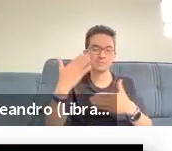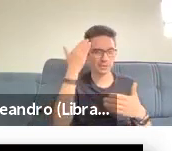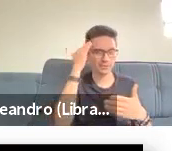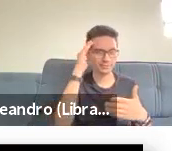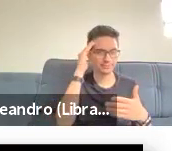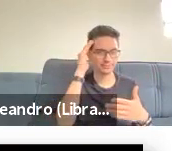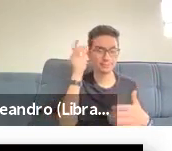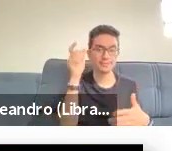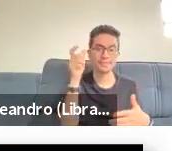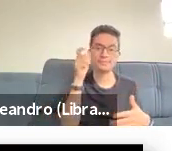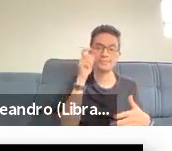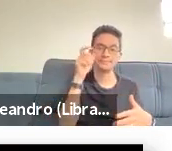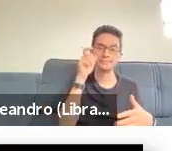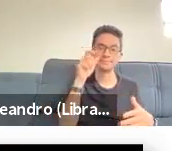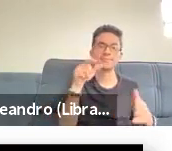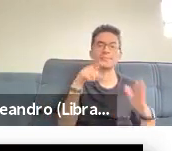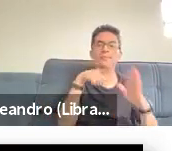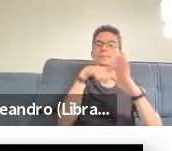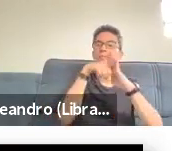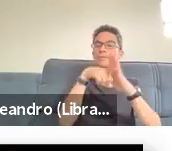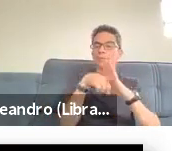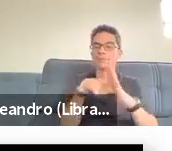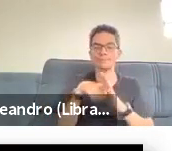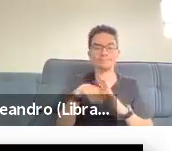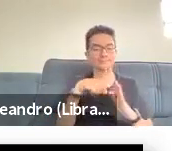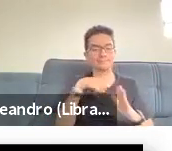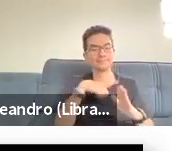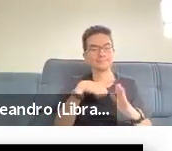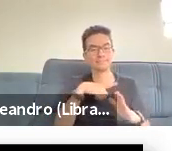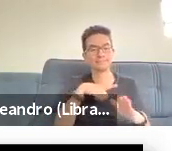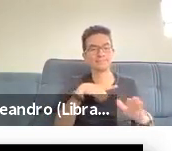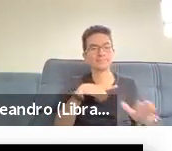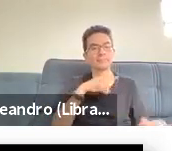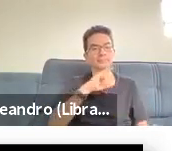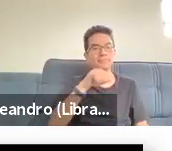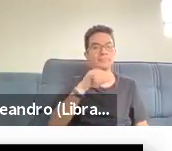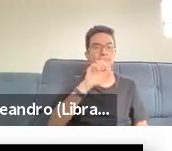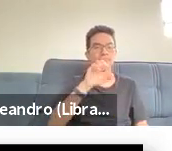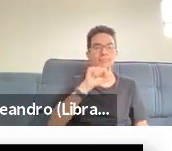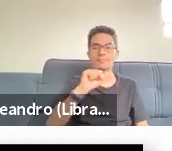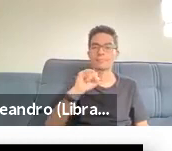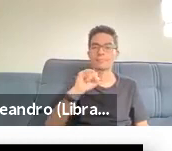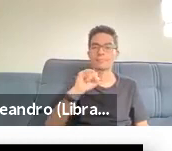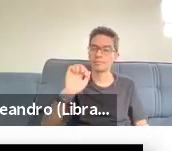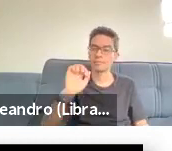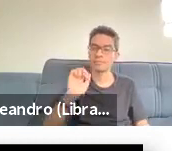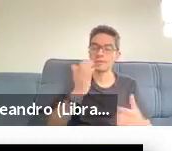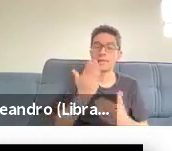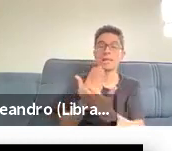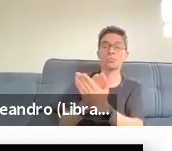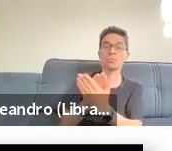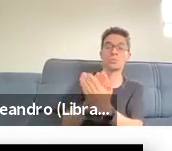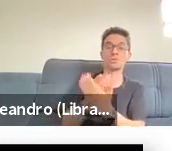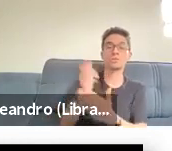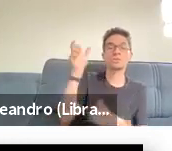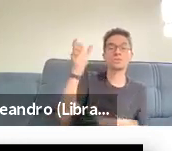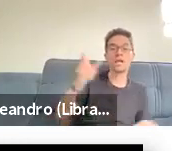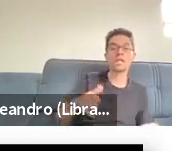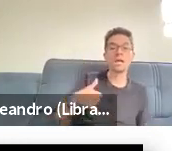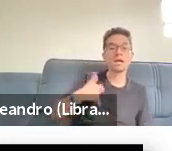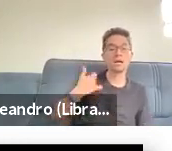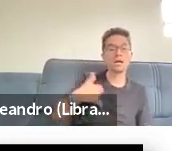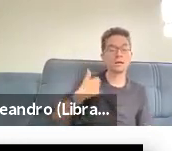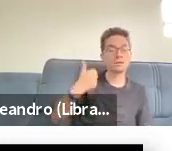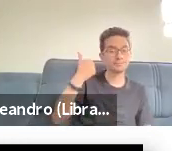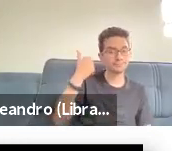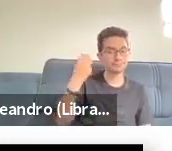papers from Jesse who was a 30 year old doctoral student and his PA his personal assistant who were